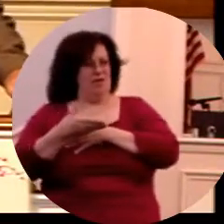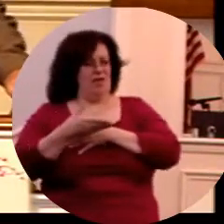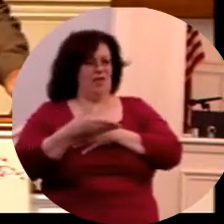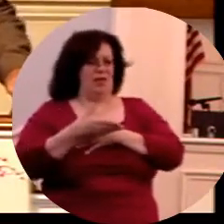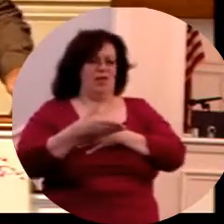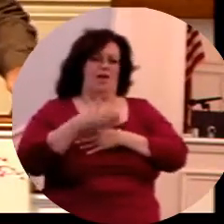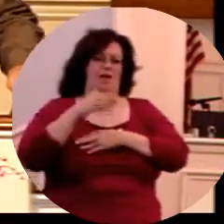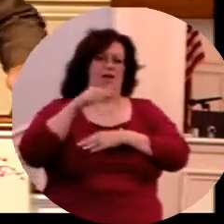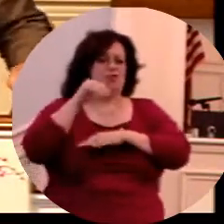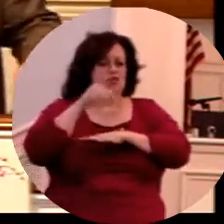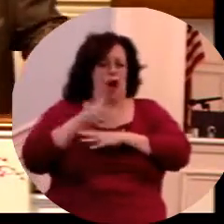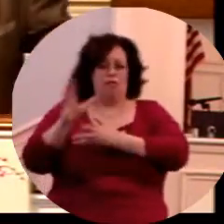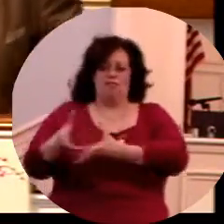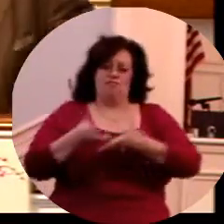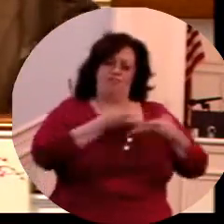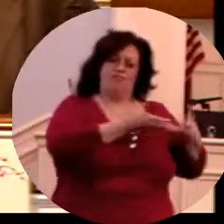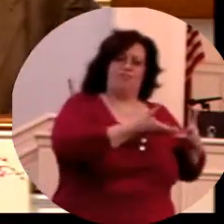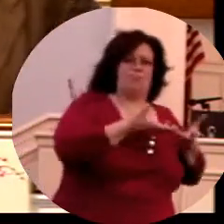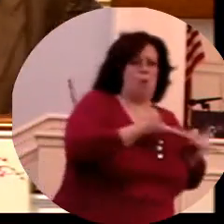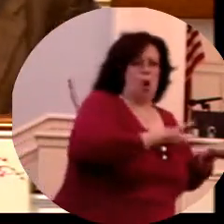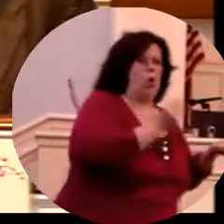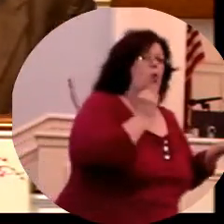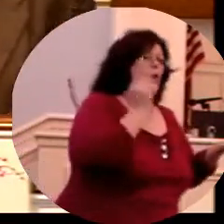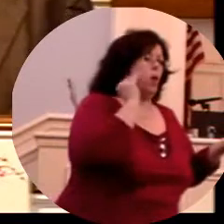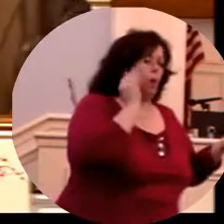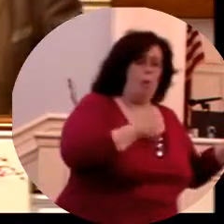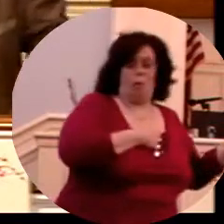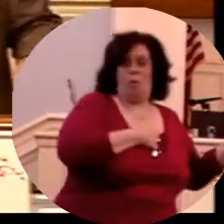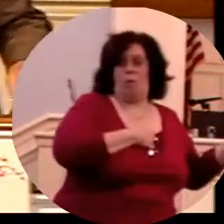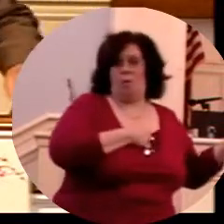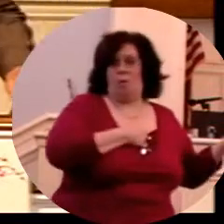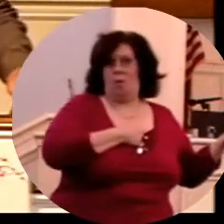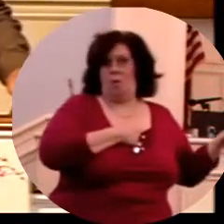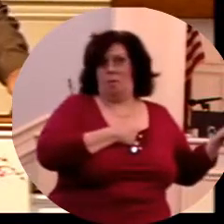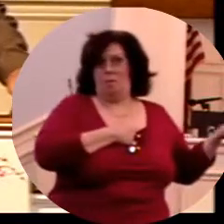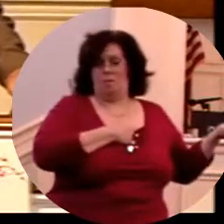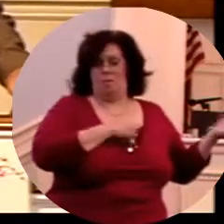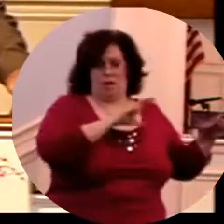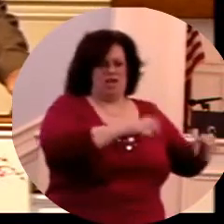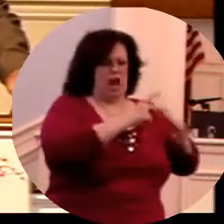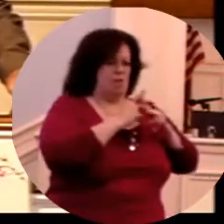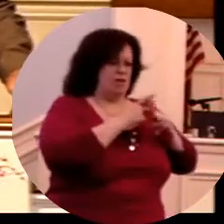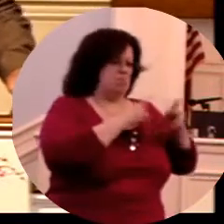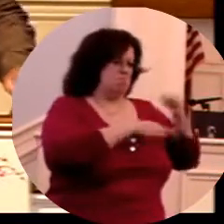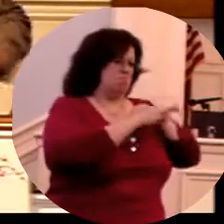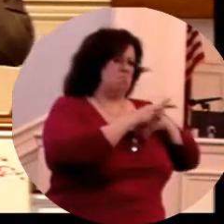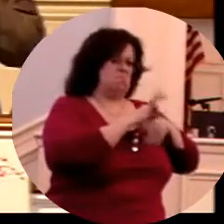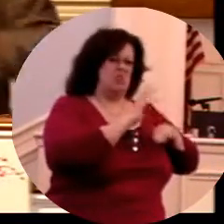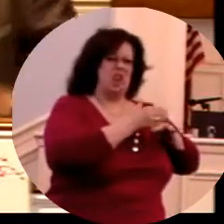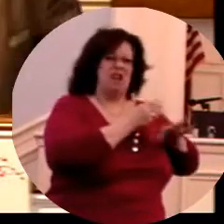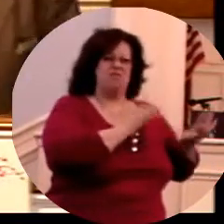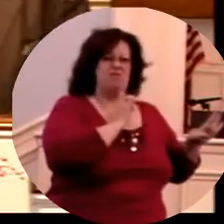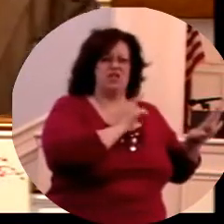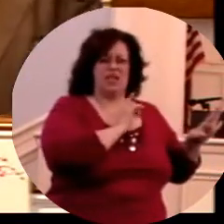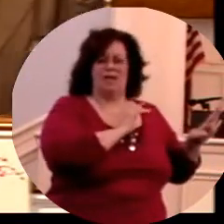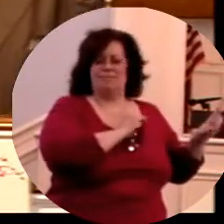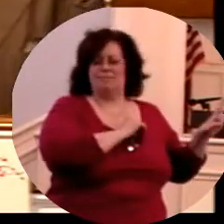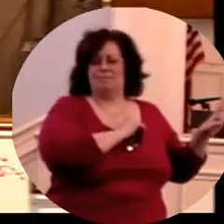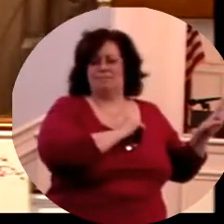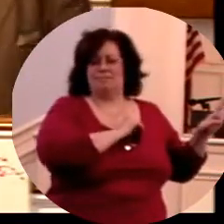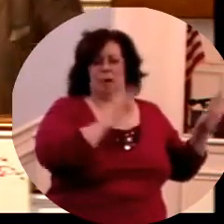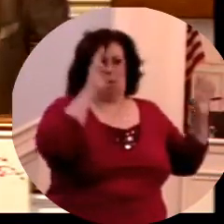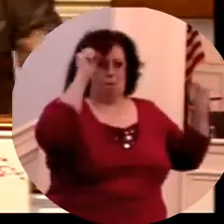cast out, Pharaoh's daughter took him up and nourished him for her own son. Now look at verse 22.